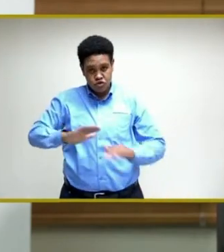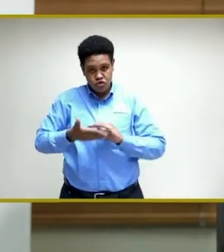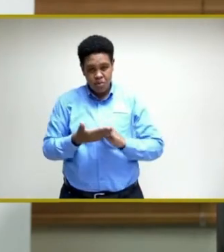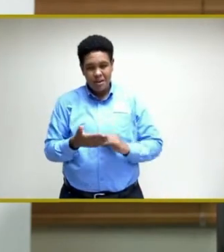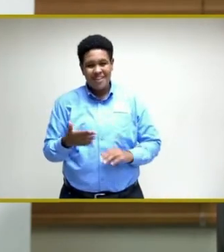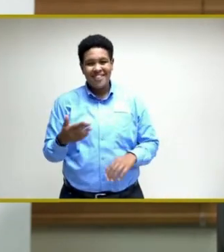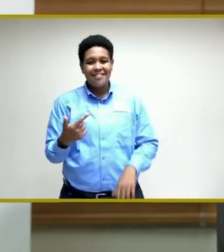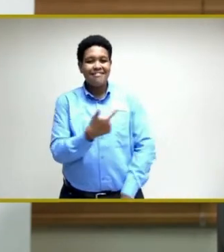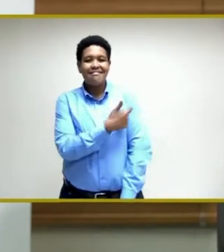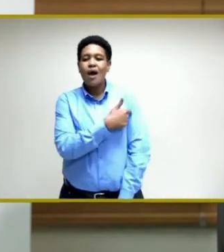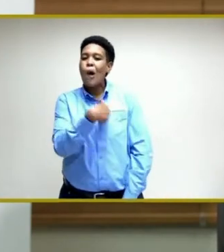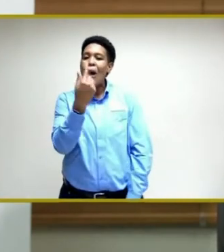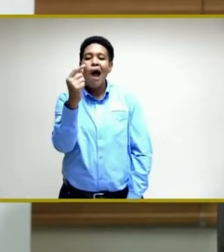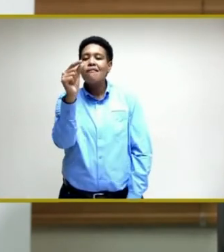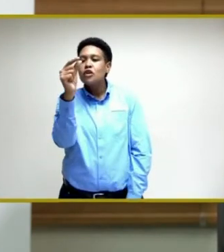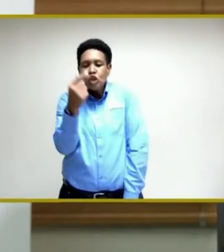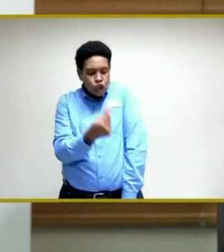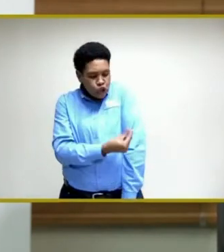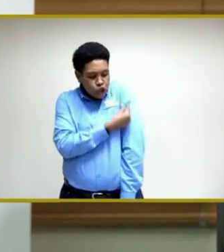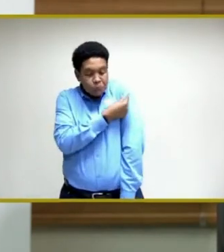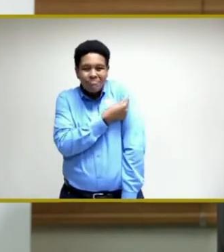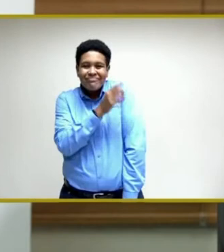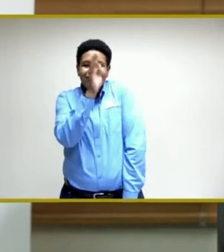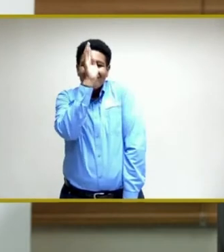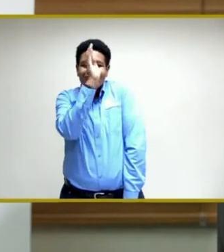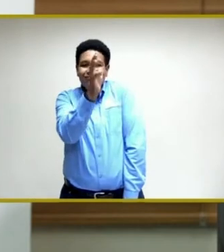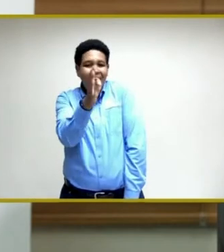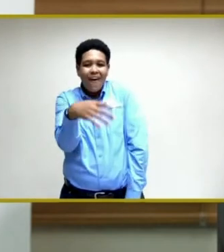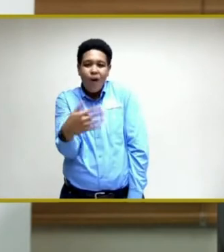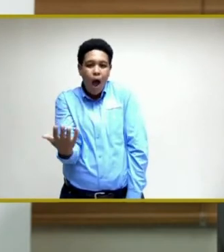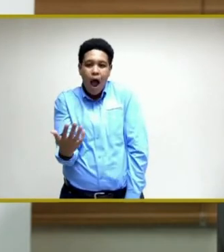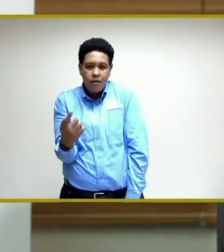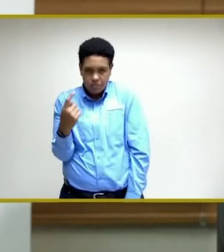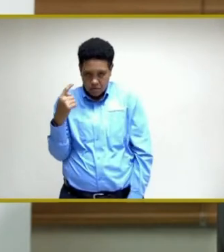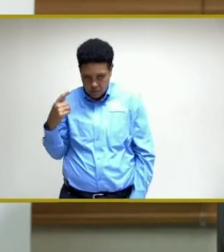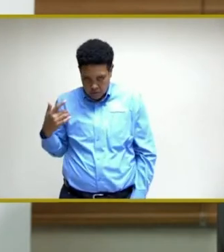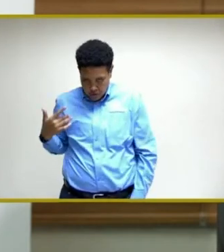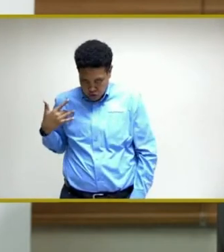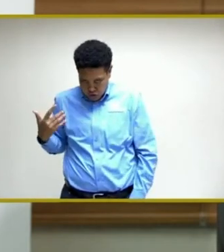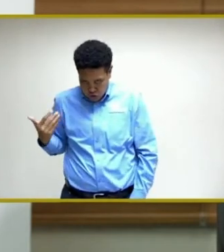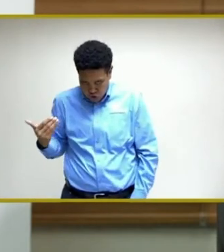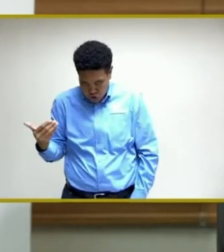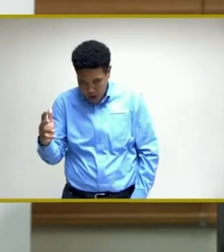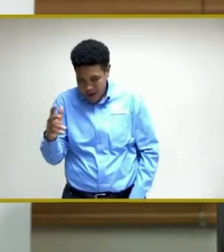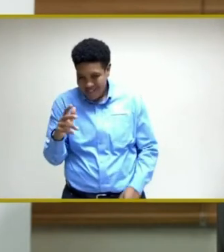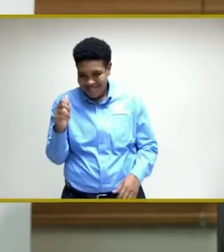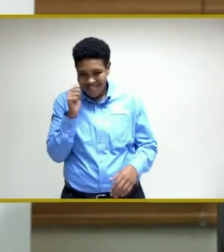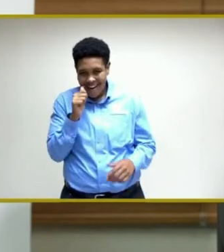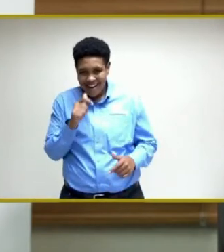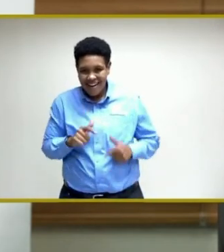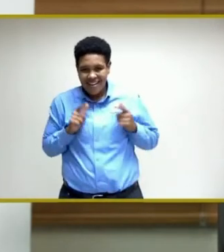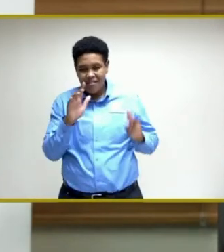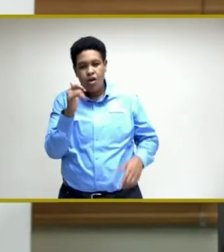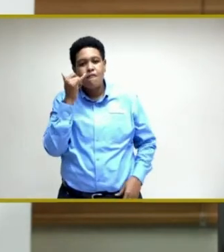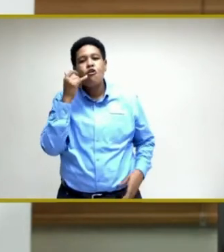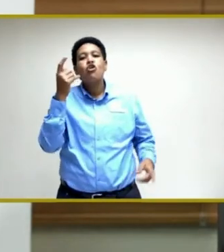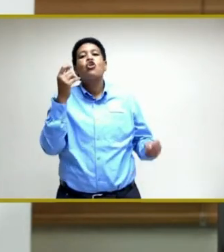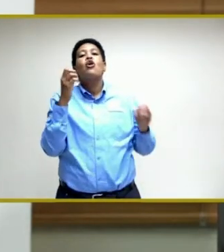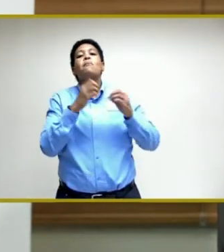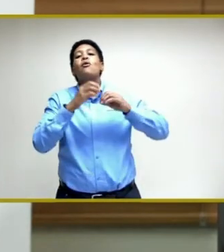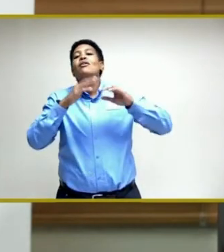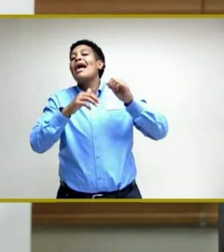have a chip. We're not trying to track people's daily living. Indeed, your phone does that more than